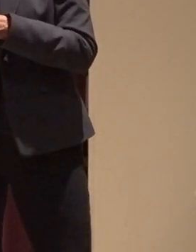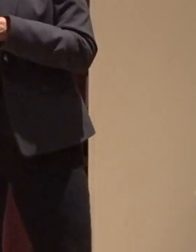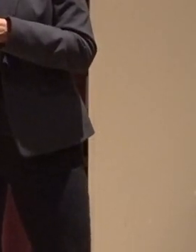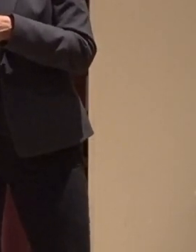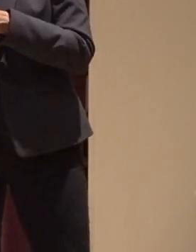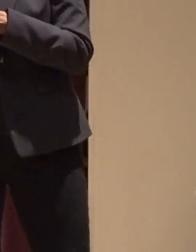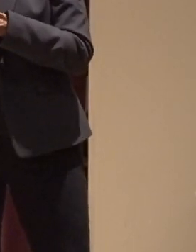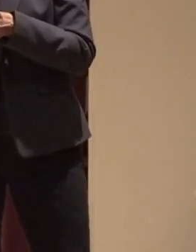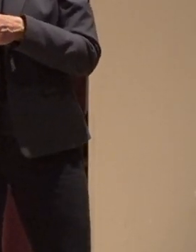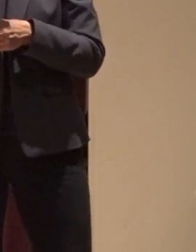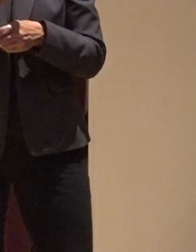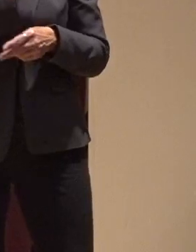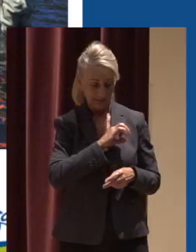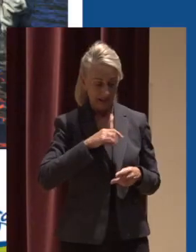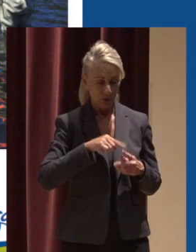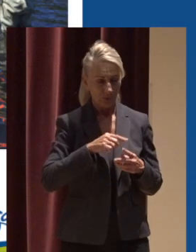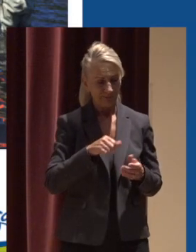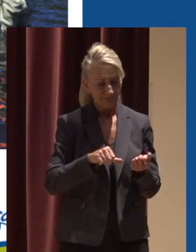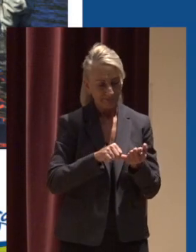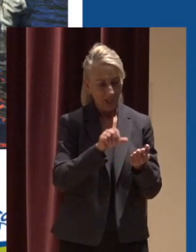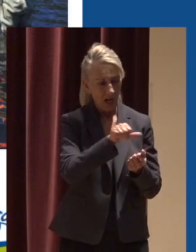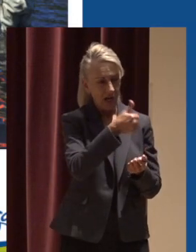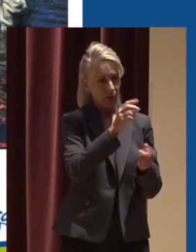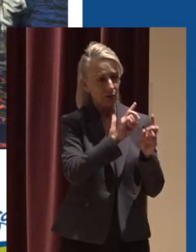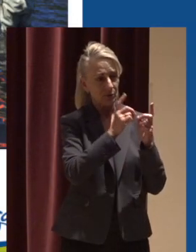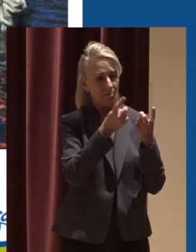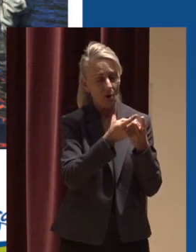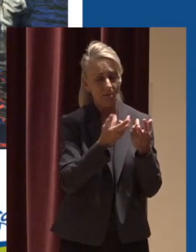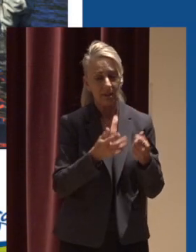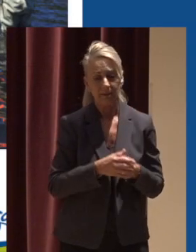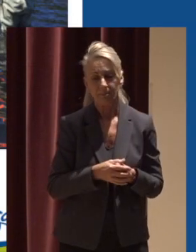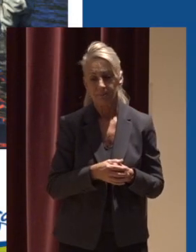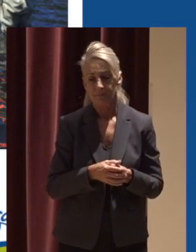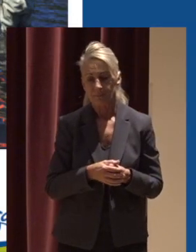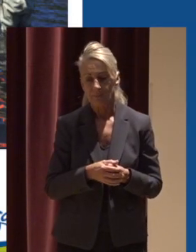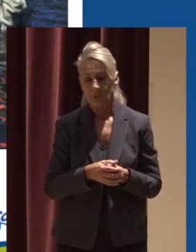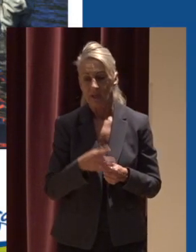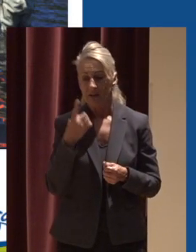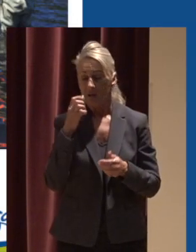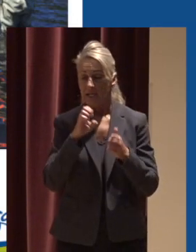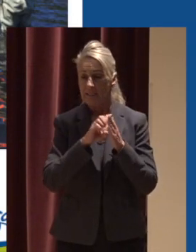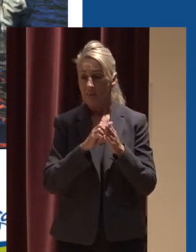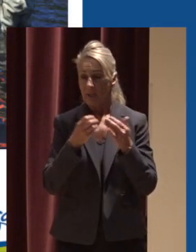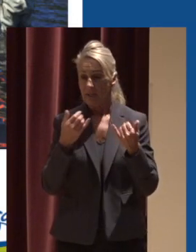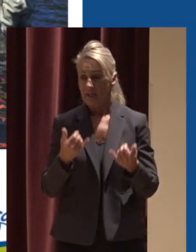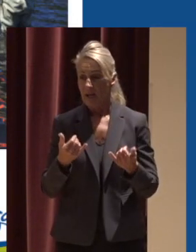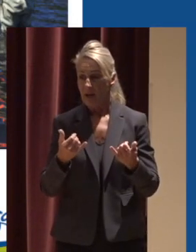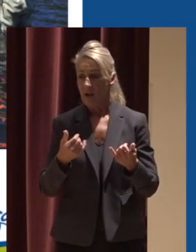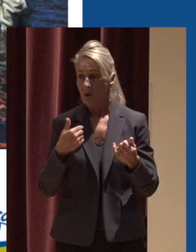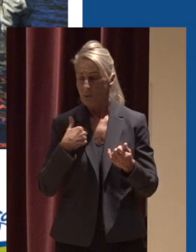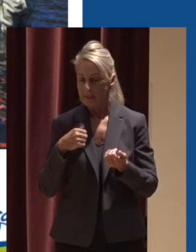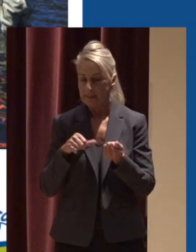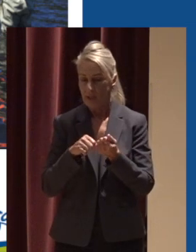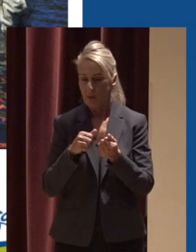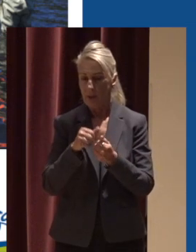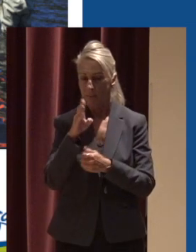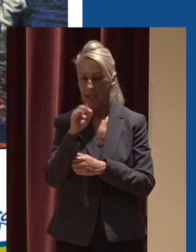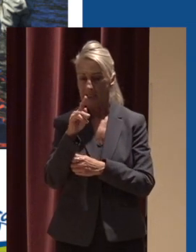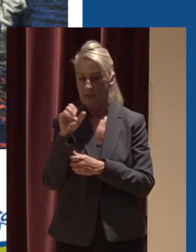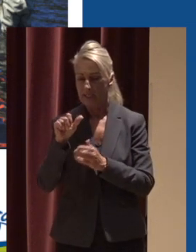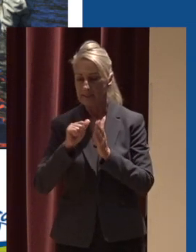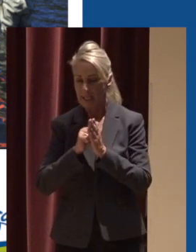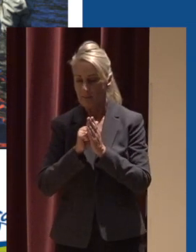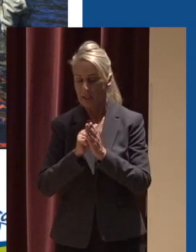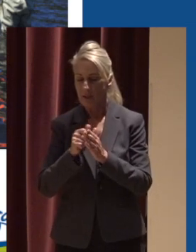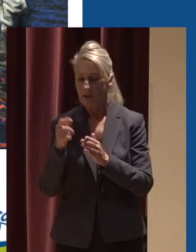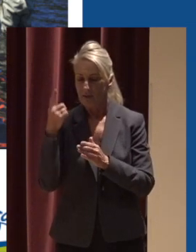the knowledge of our staff to assist other departments and projects as we can for example we are currently assisting with bacteria sampling ahead of a